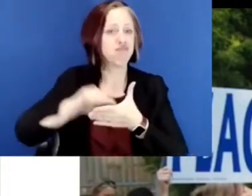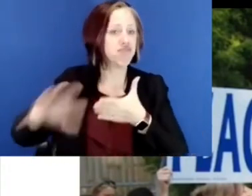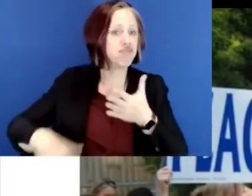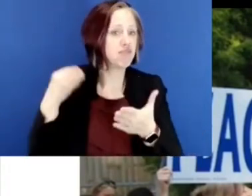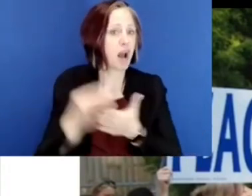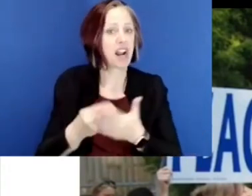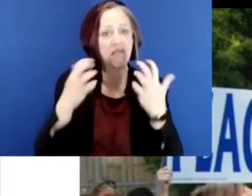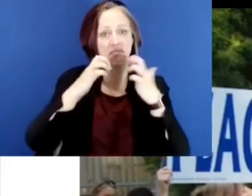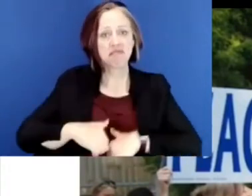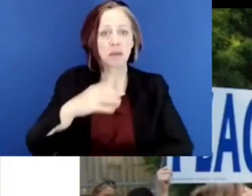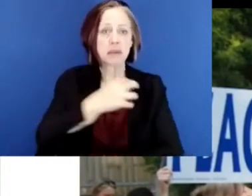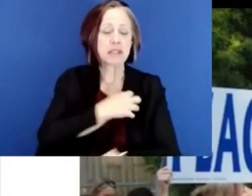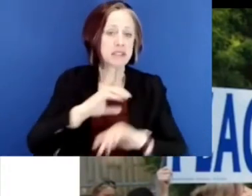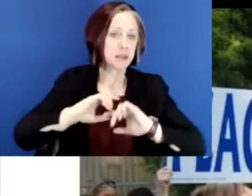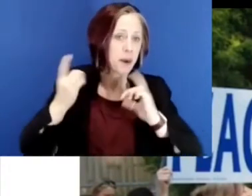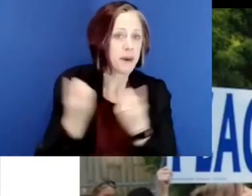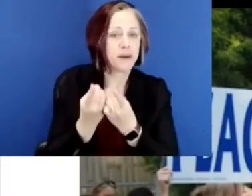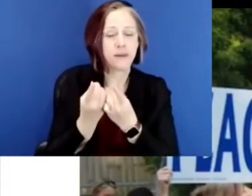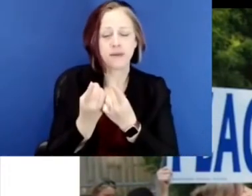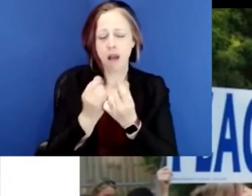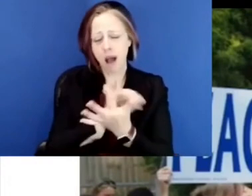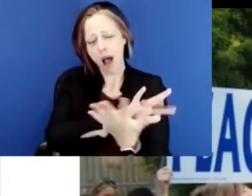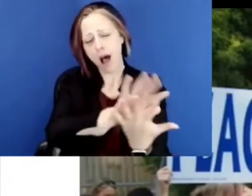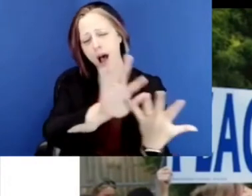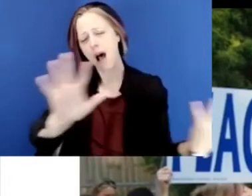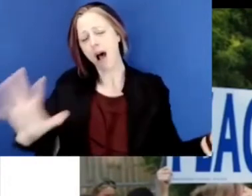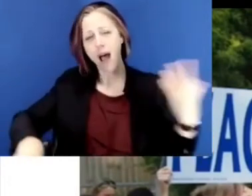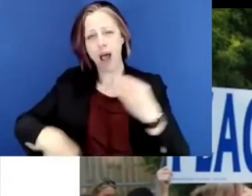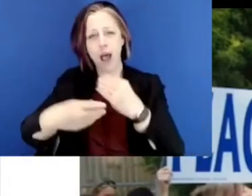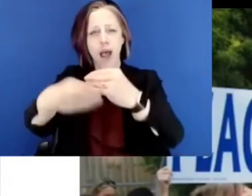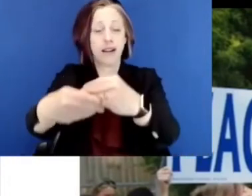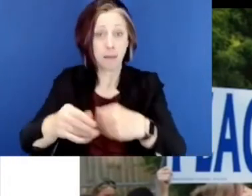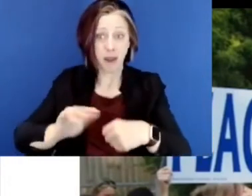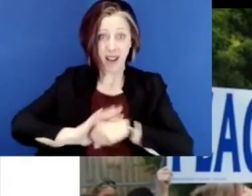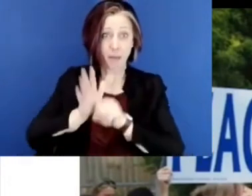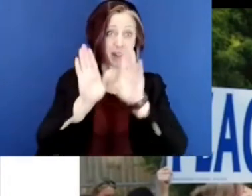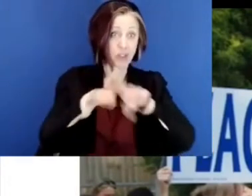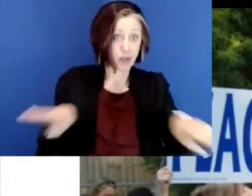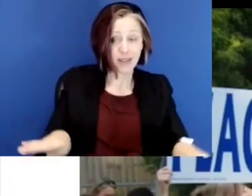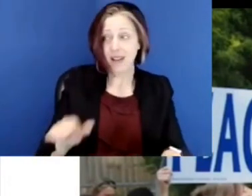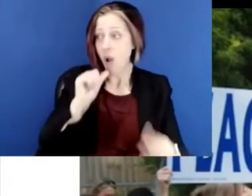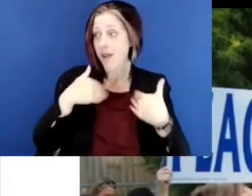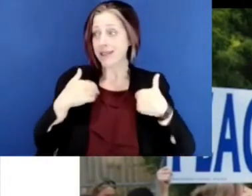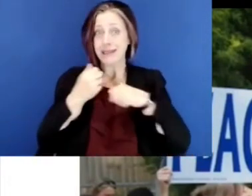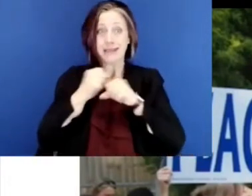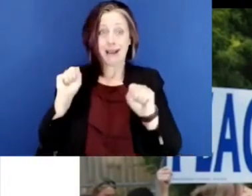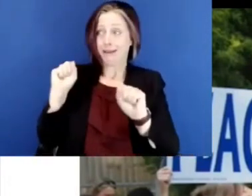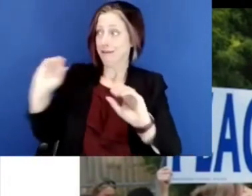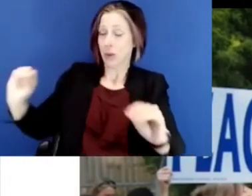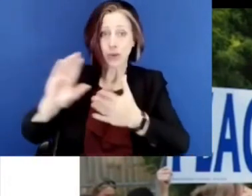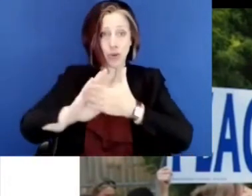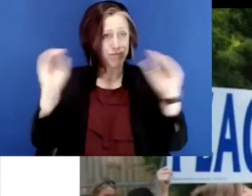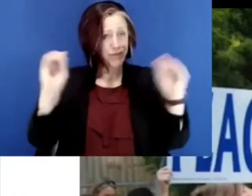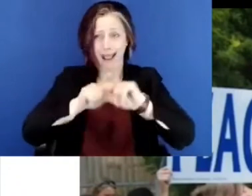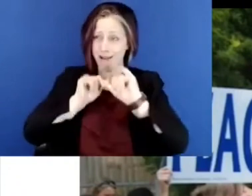civil unrest, the rioting, the looting, the closure of our, many of our businesses, burning down of businesses. Um, uh, our, our